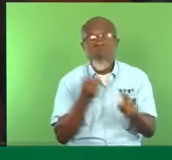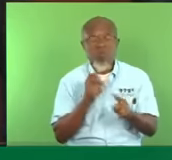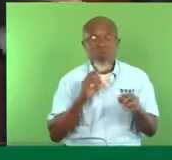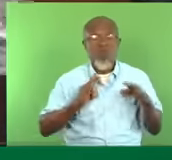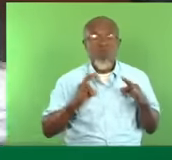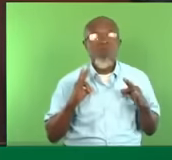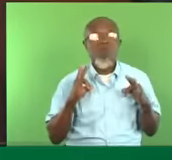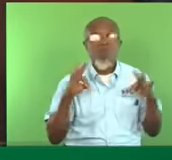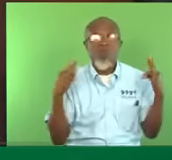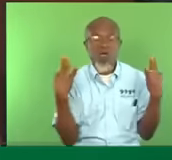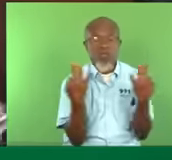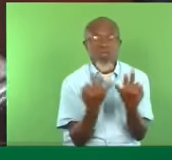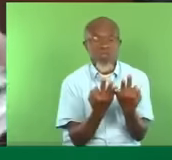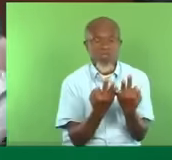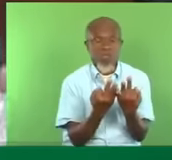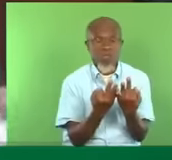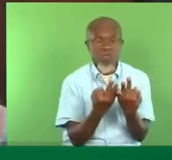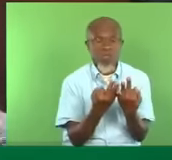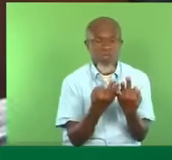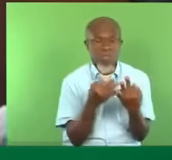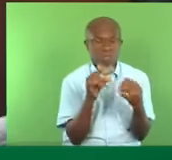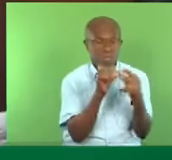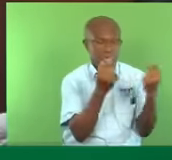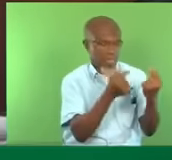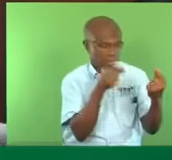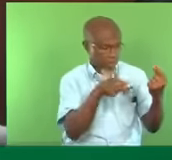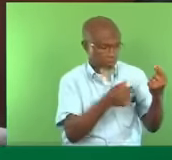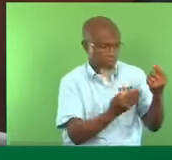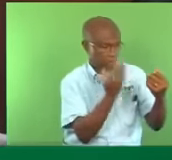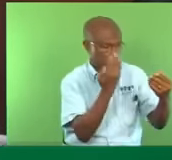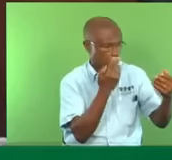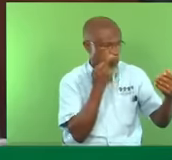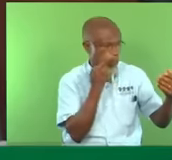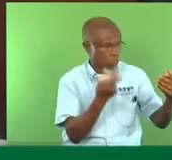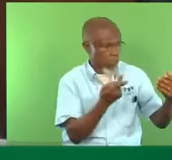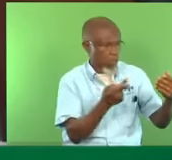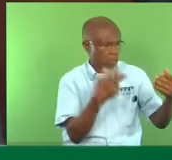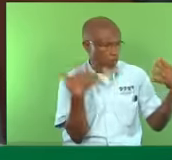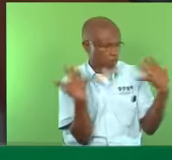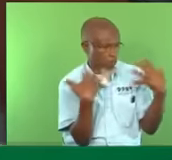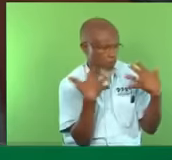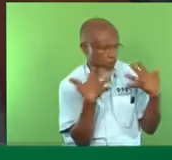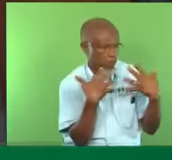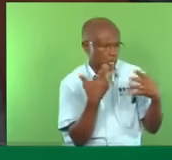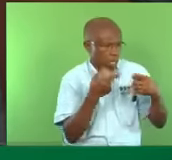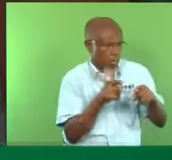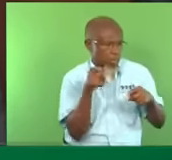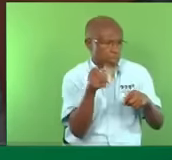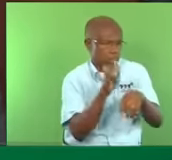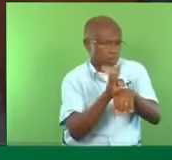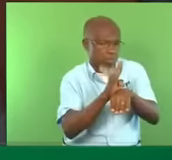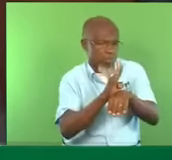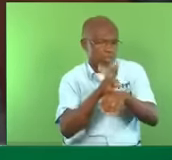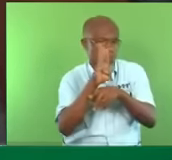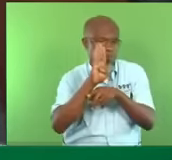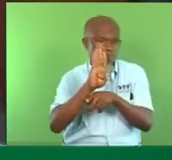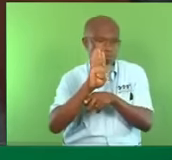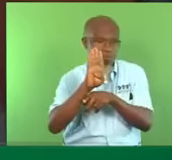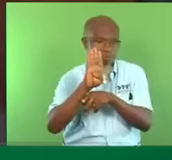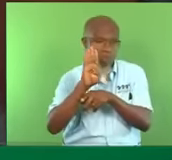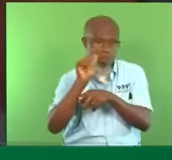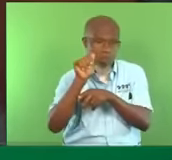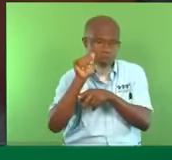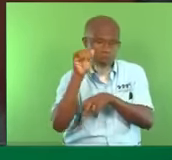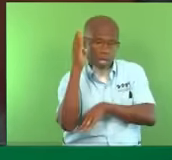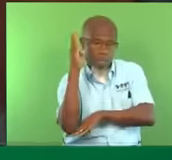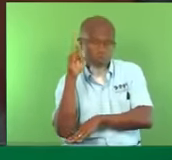believe it is, if I am not mistaken. Fear grips bamboo number two. Businessmen report death threats from criminals. Order